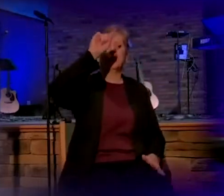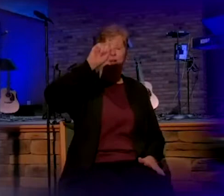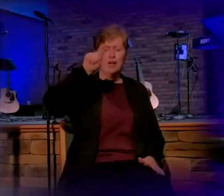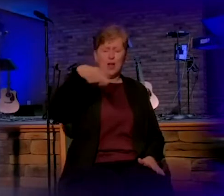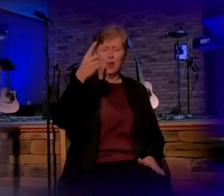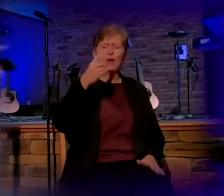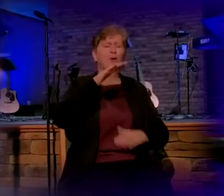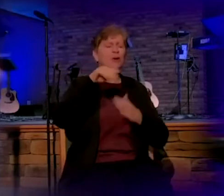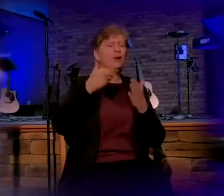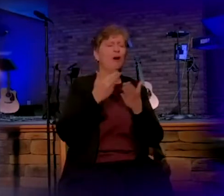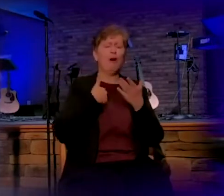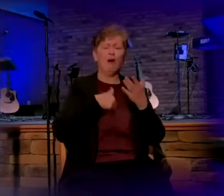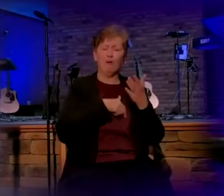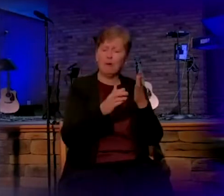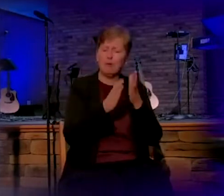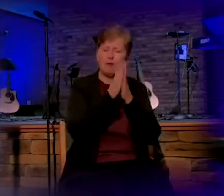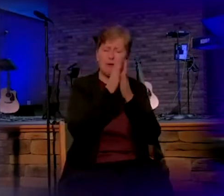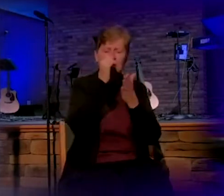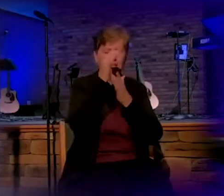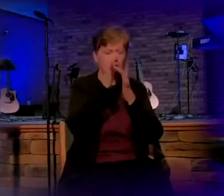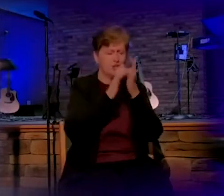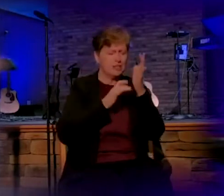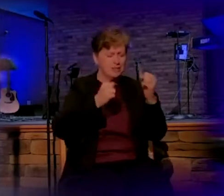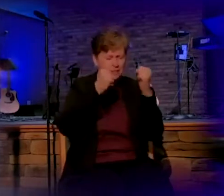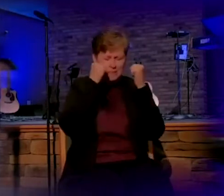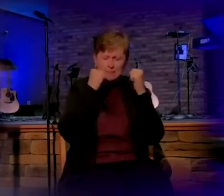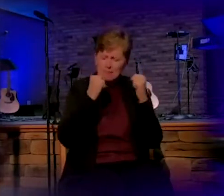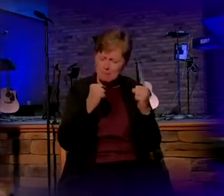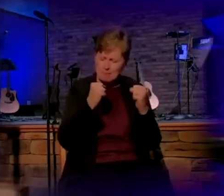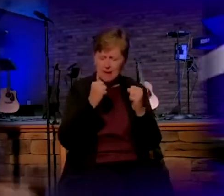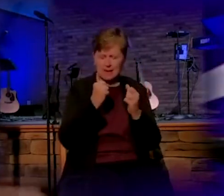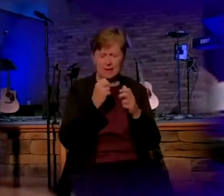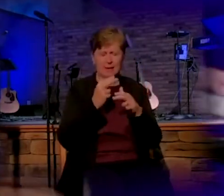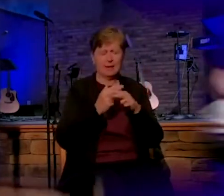And Lord, all this we pray in Jesus' mighty name.